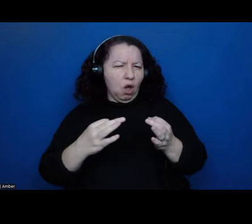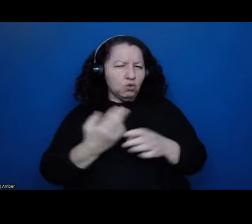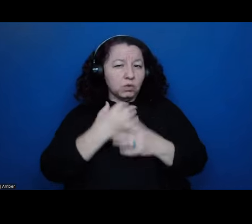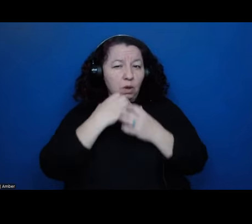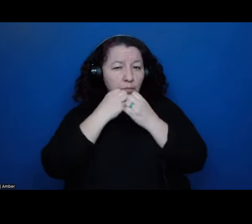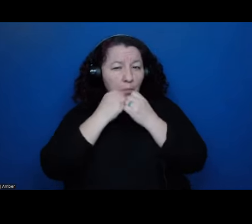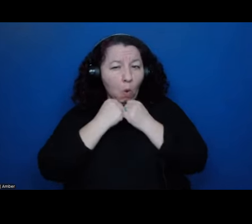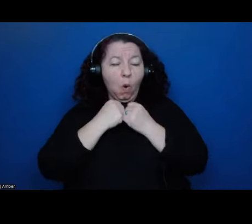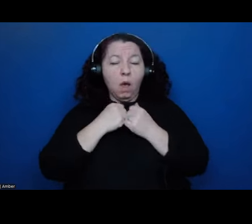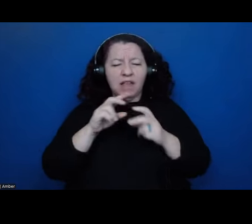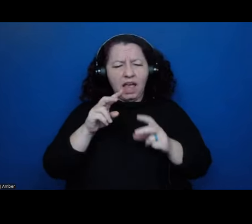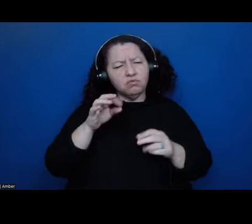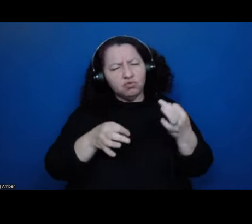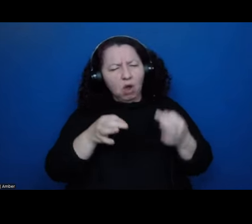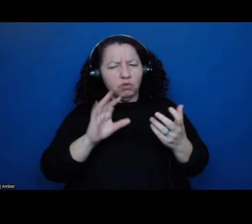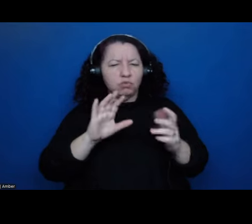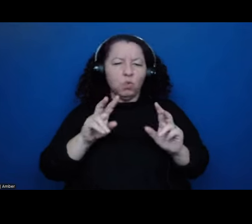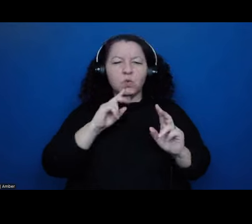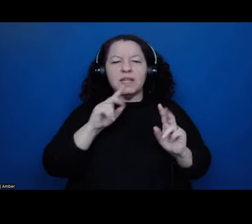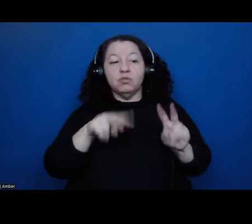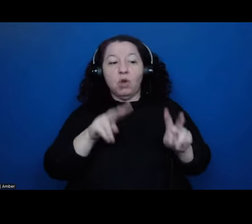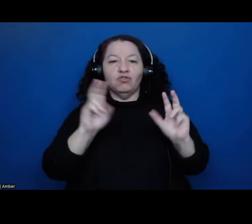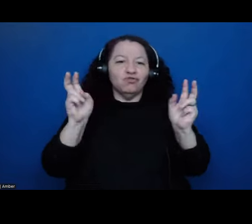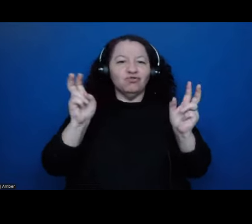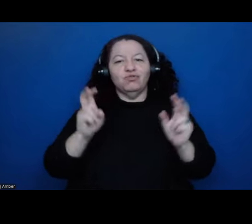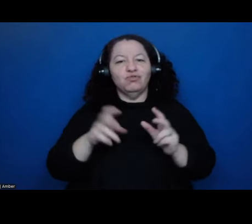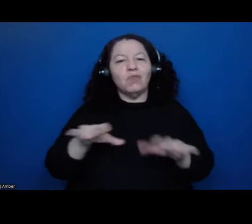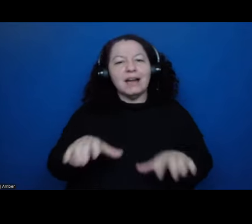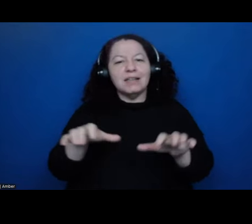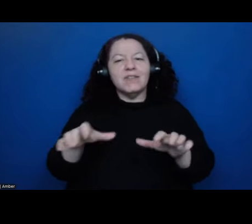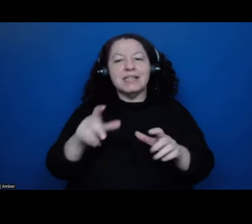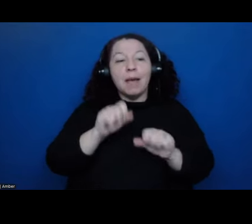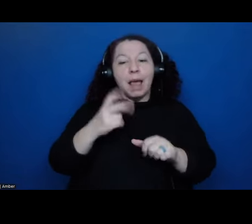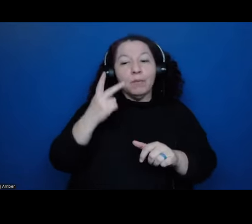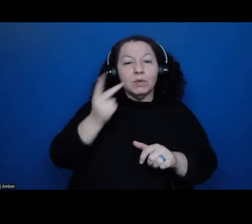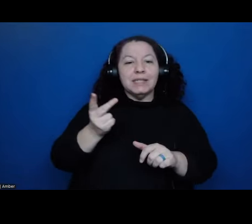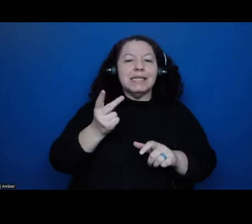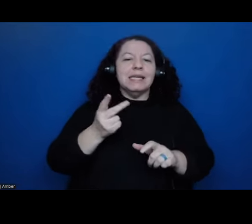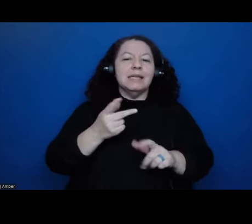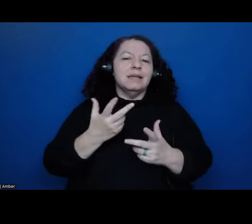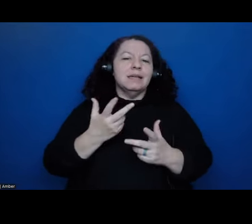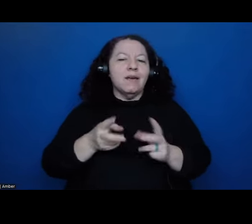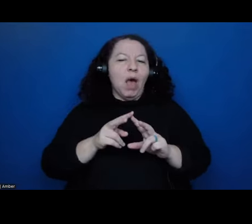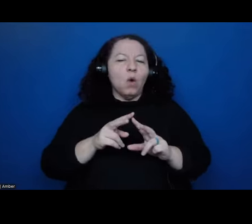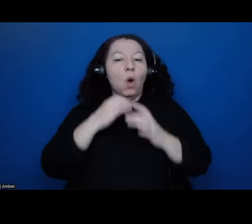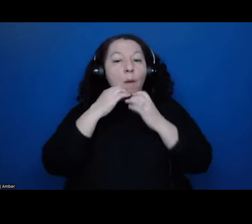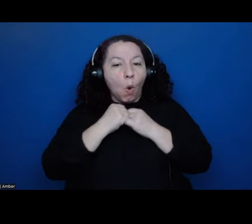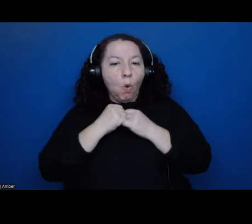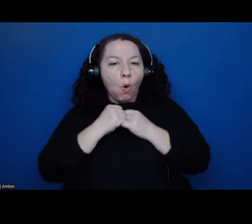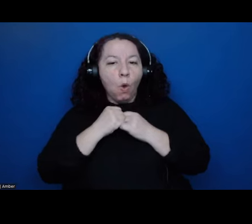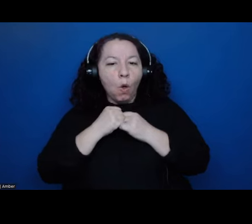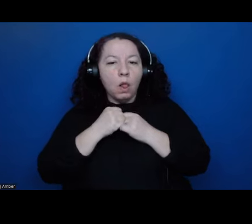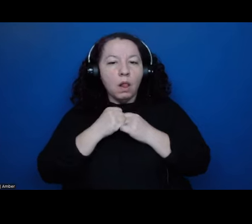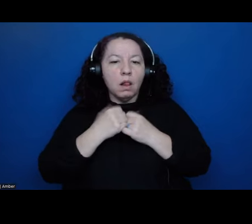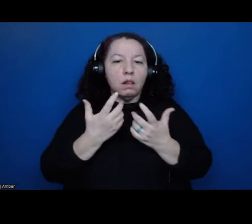the activities, be able to see, and then also, uh, uh, have value judgments, moral value judgments on the activities of